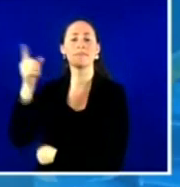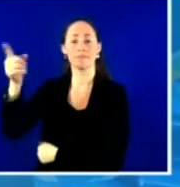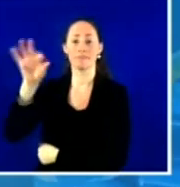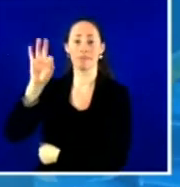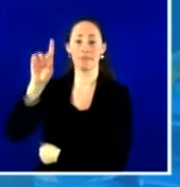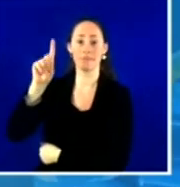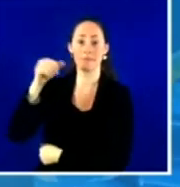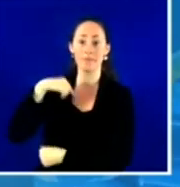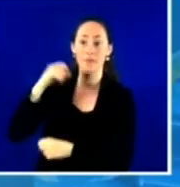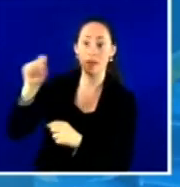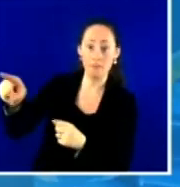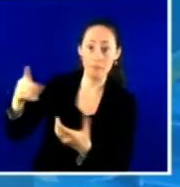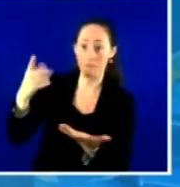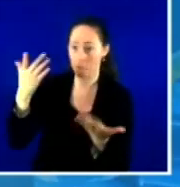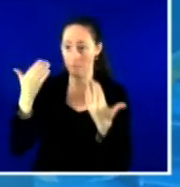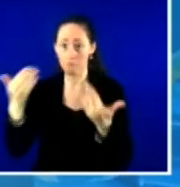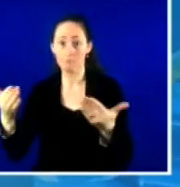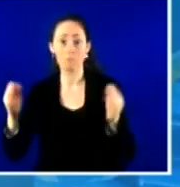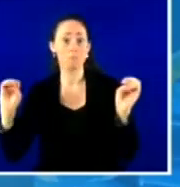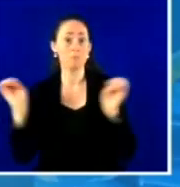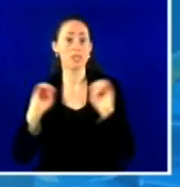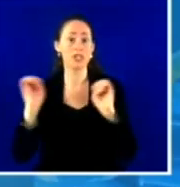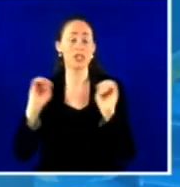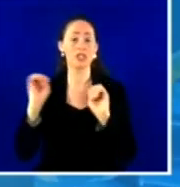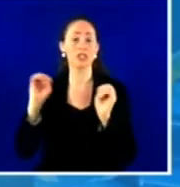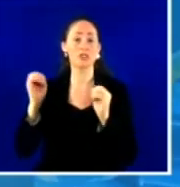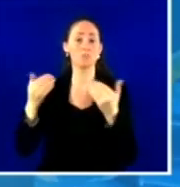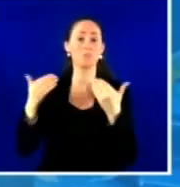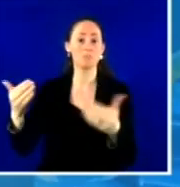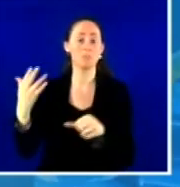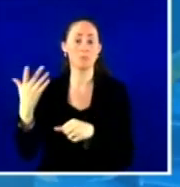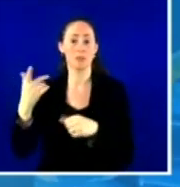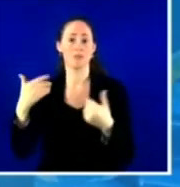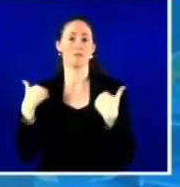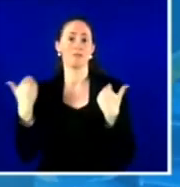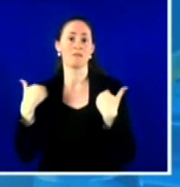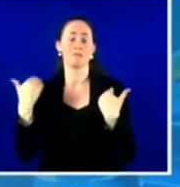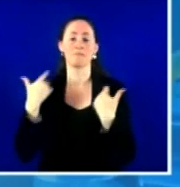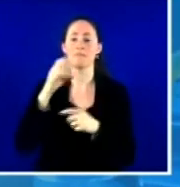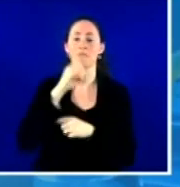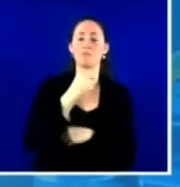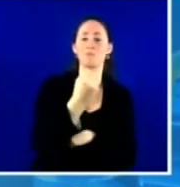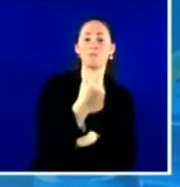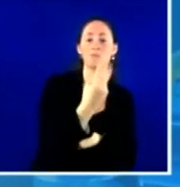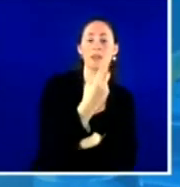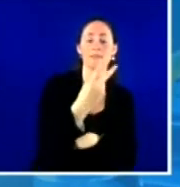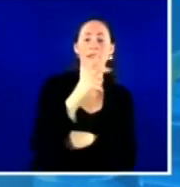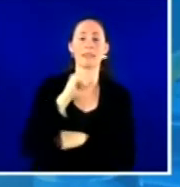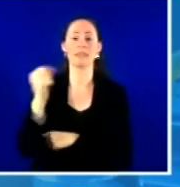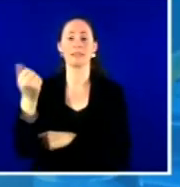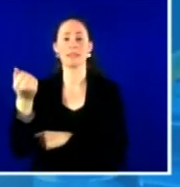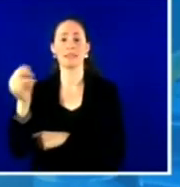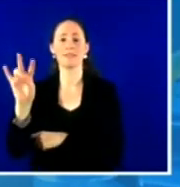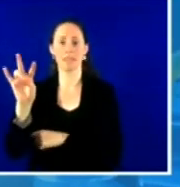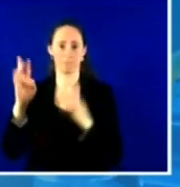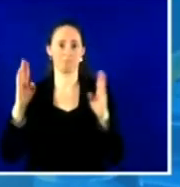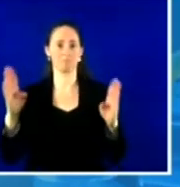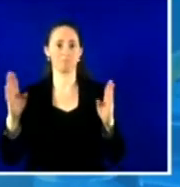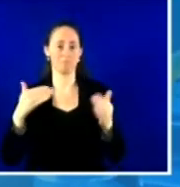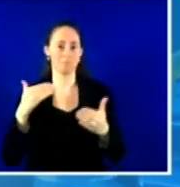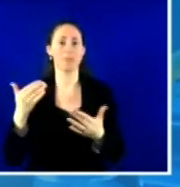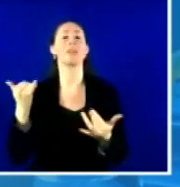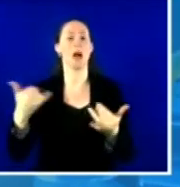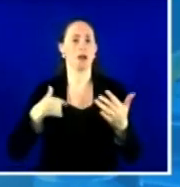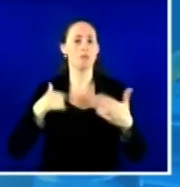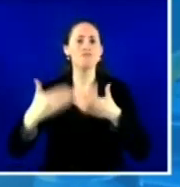for adolescents 12 to 17 years. And so we've made some good progress in